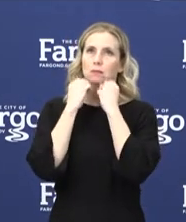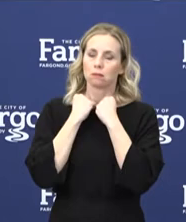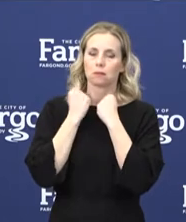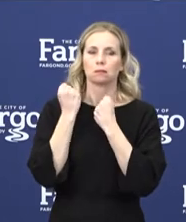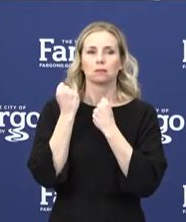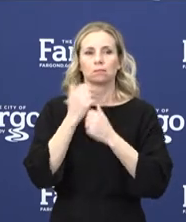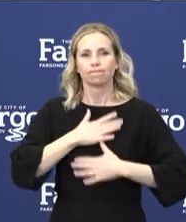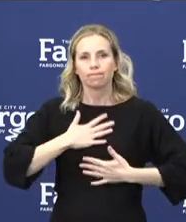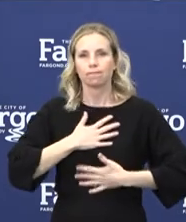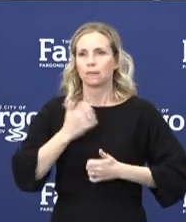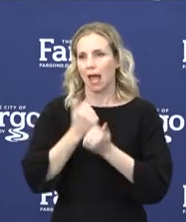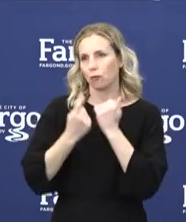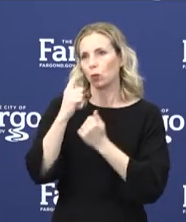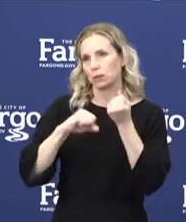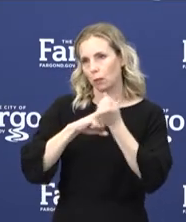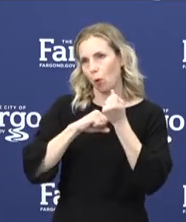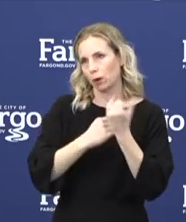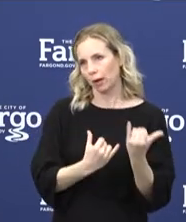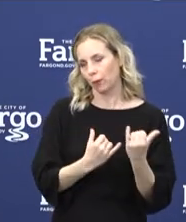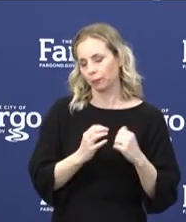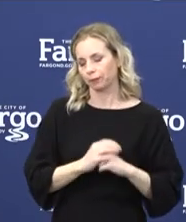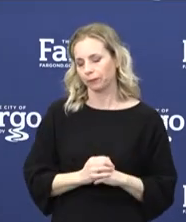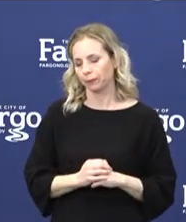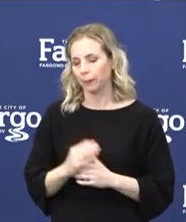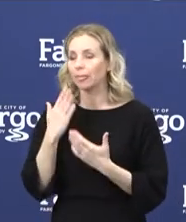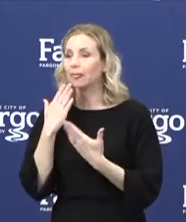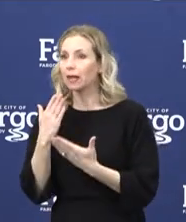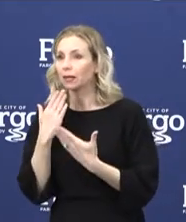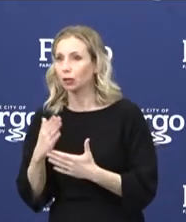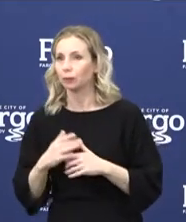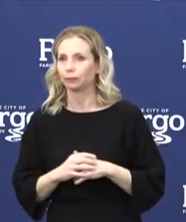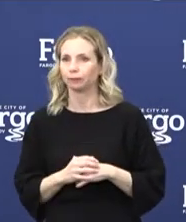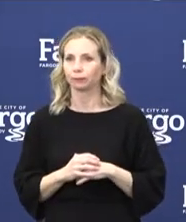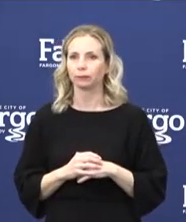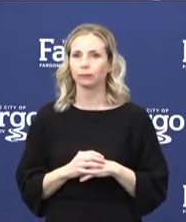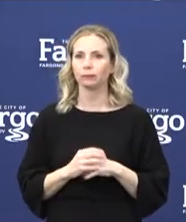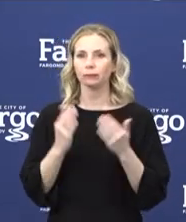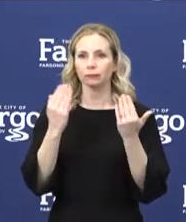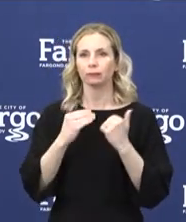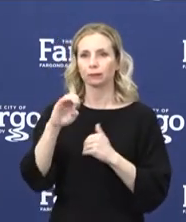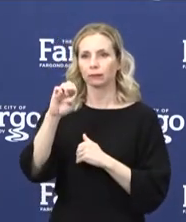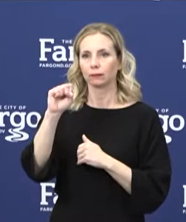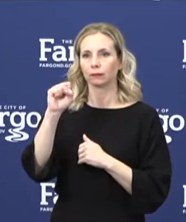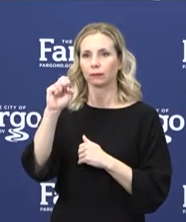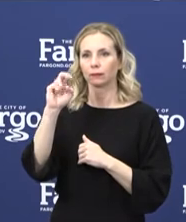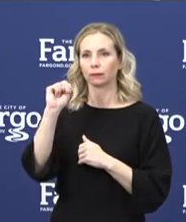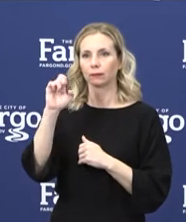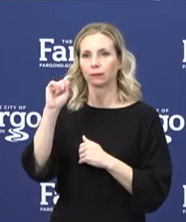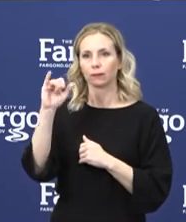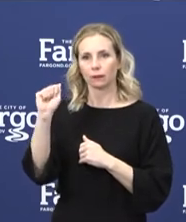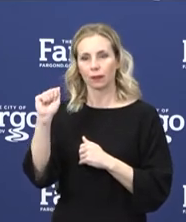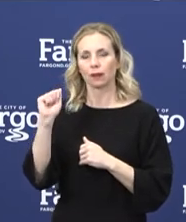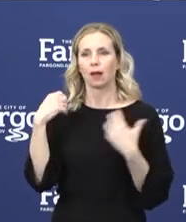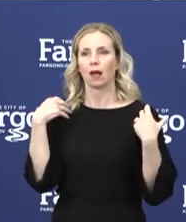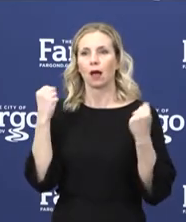support in this time. Thank you very much. We next have the Essentia Health, Dr. Rich Vetter to speak.